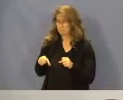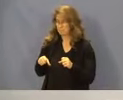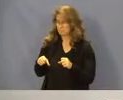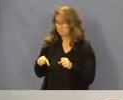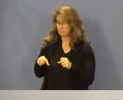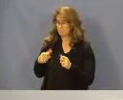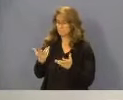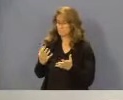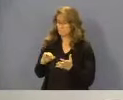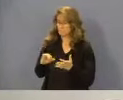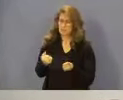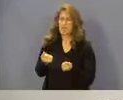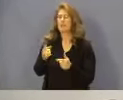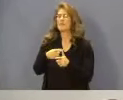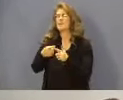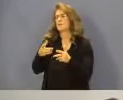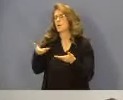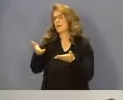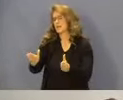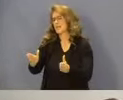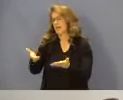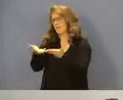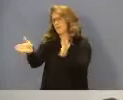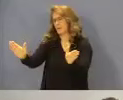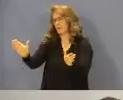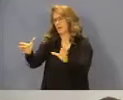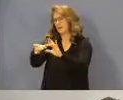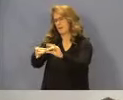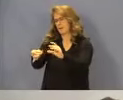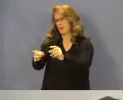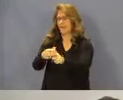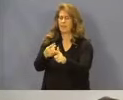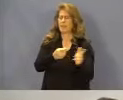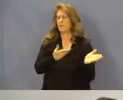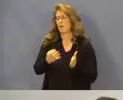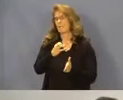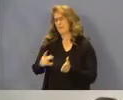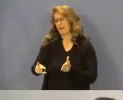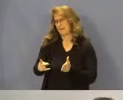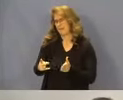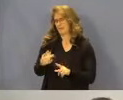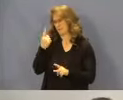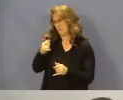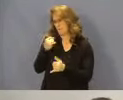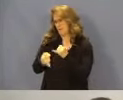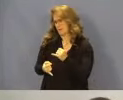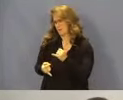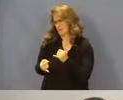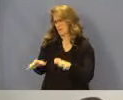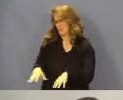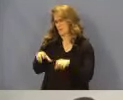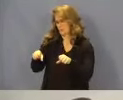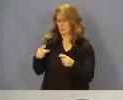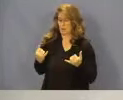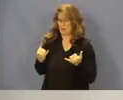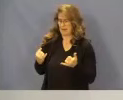followed by public comment and then brought back for final adoption after any changes are made. So we're going to be looking at